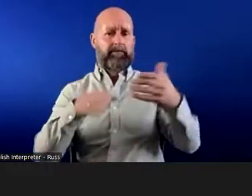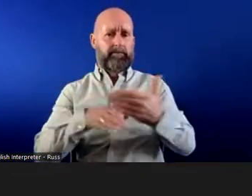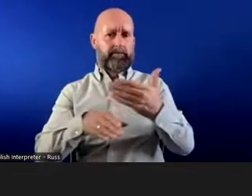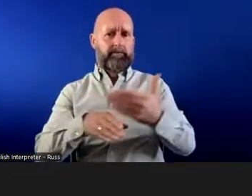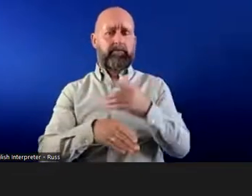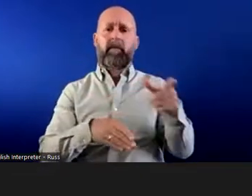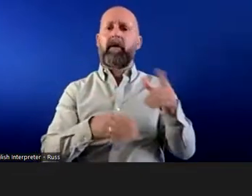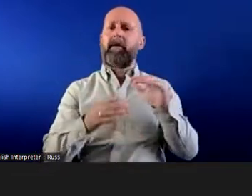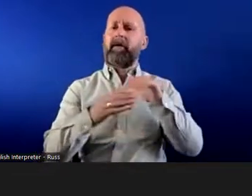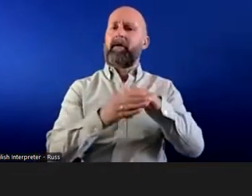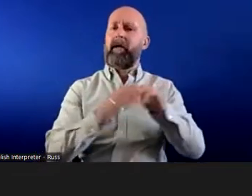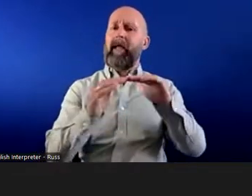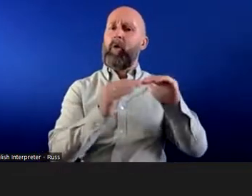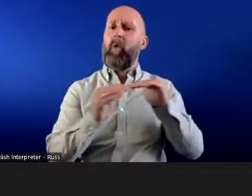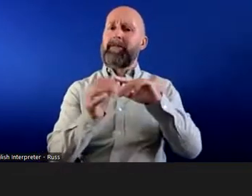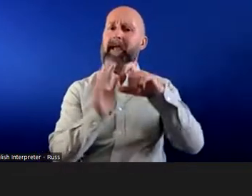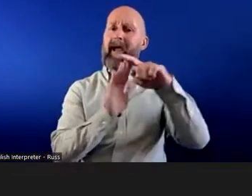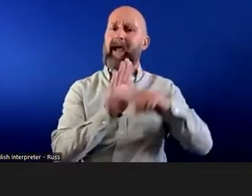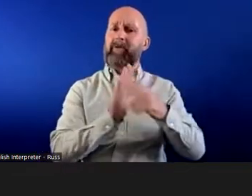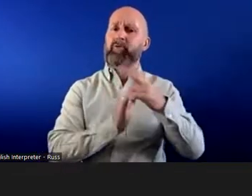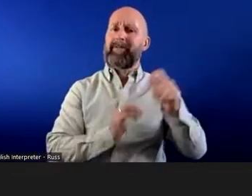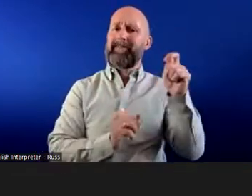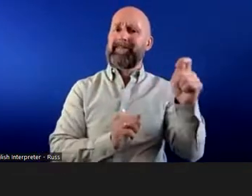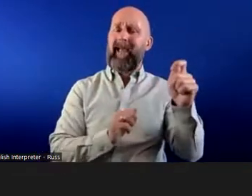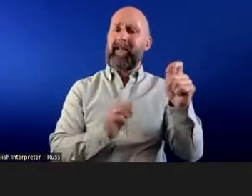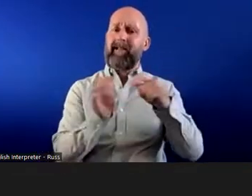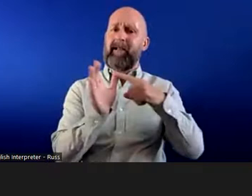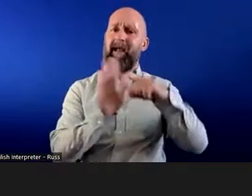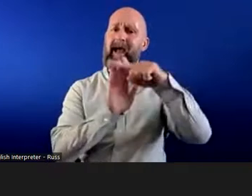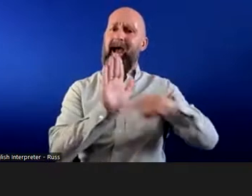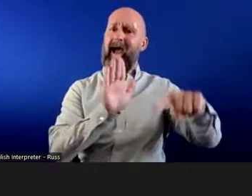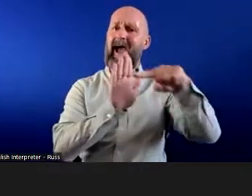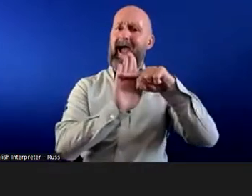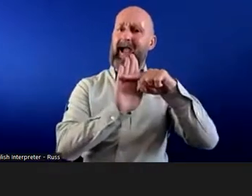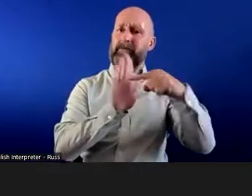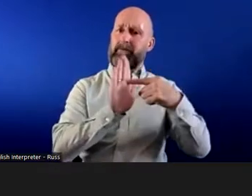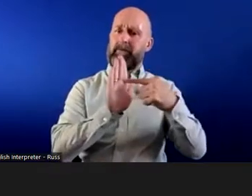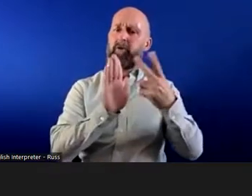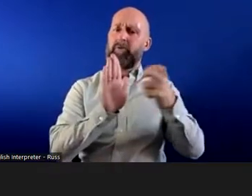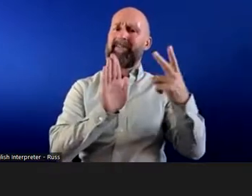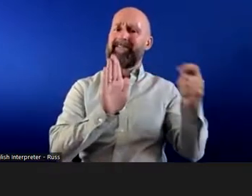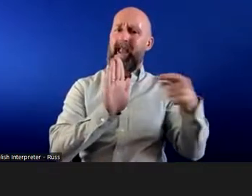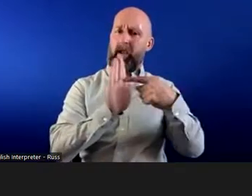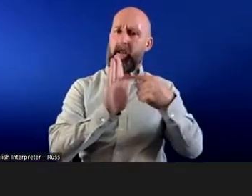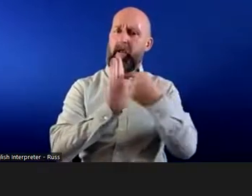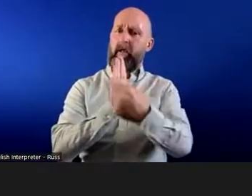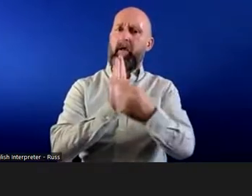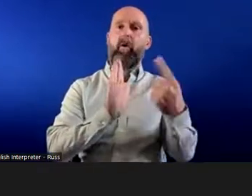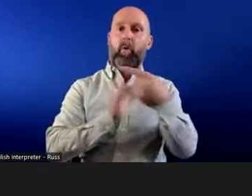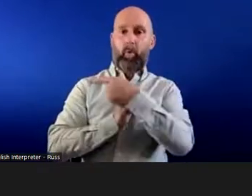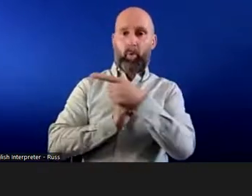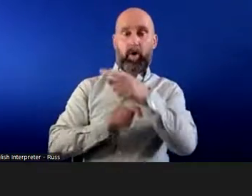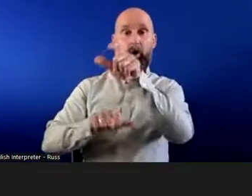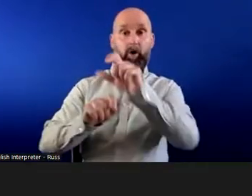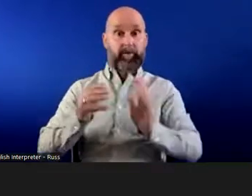Equality Act 2010. And this act in particular places obligations on both businesses who provide goods and services,